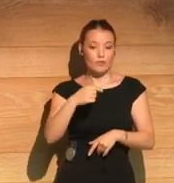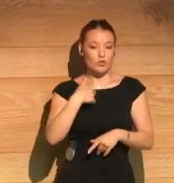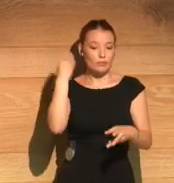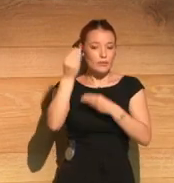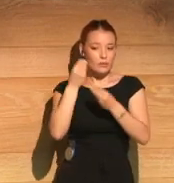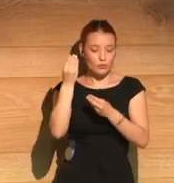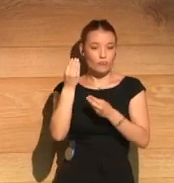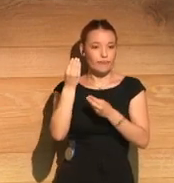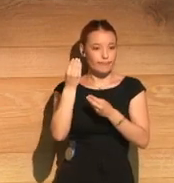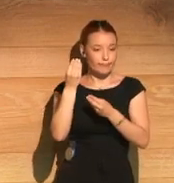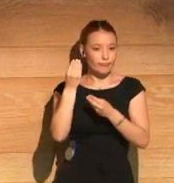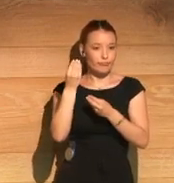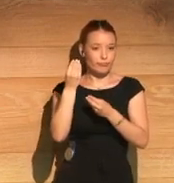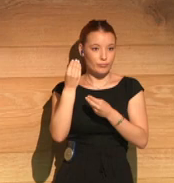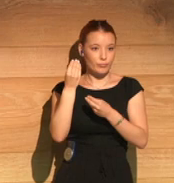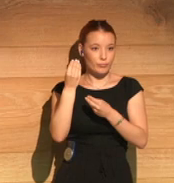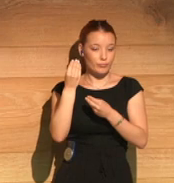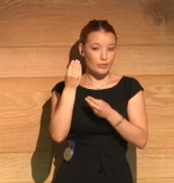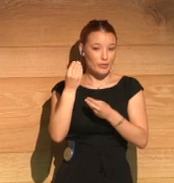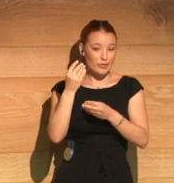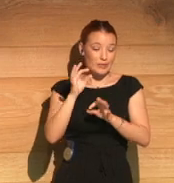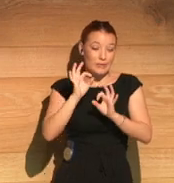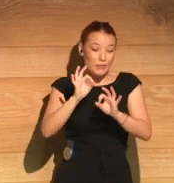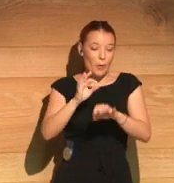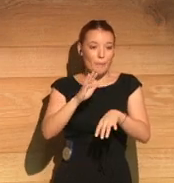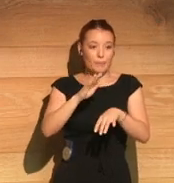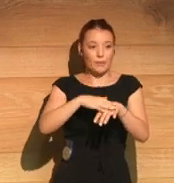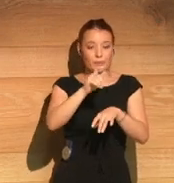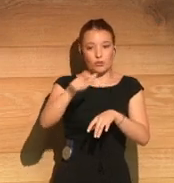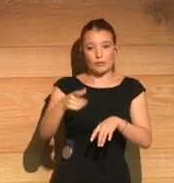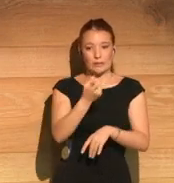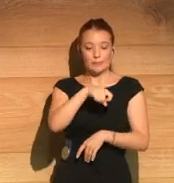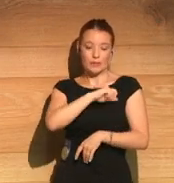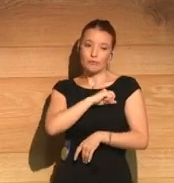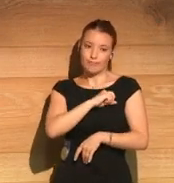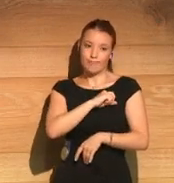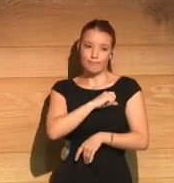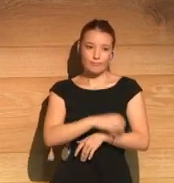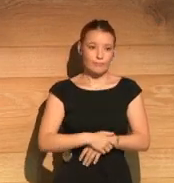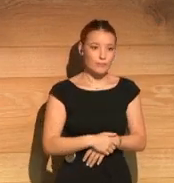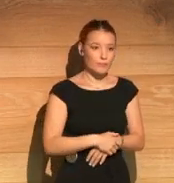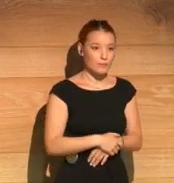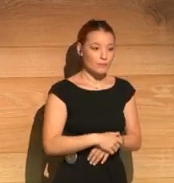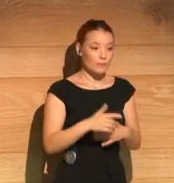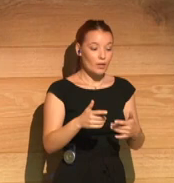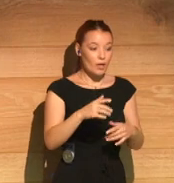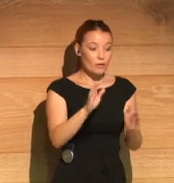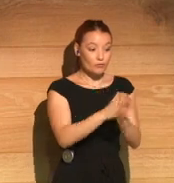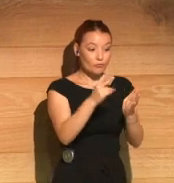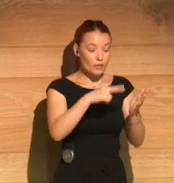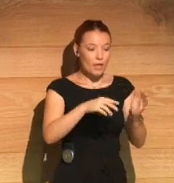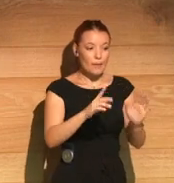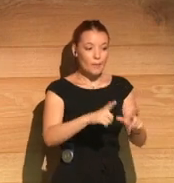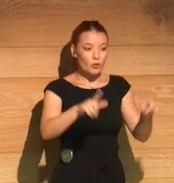in Spain we certainly recognize this. Now, the main character is homosexual.